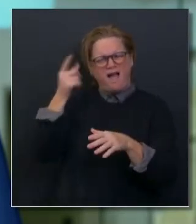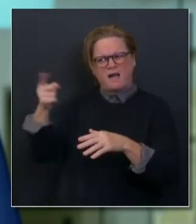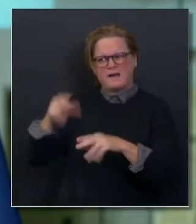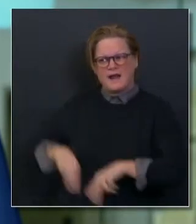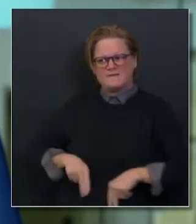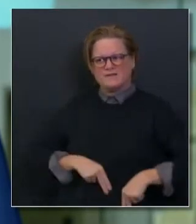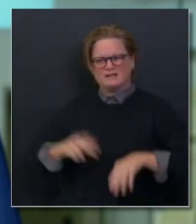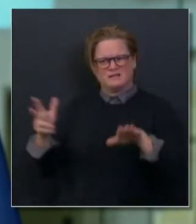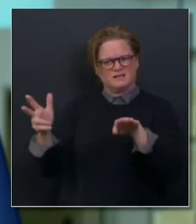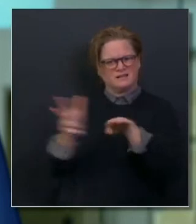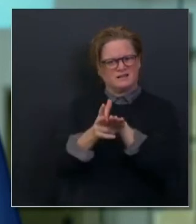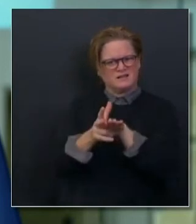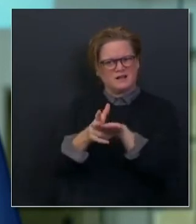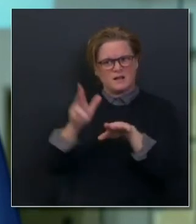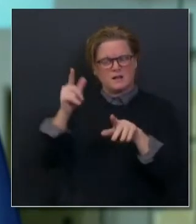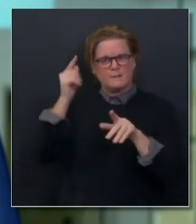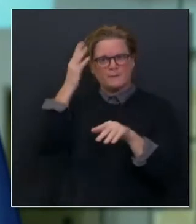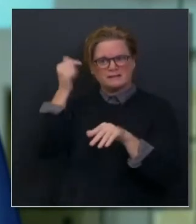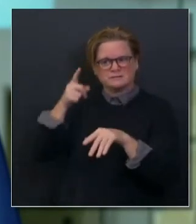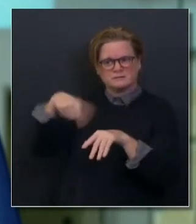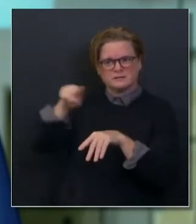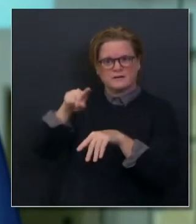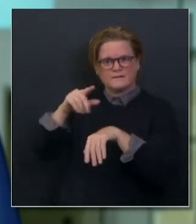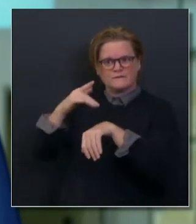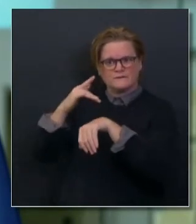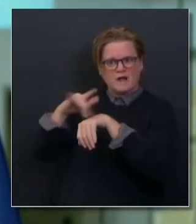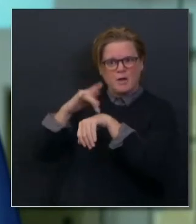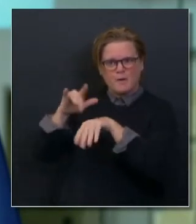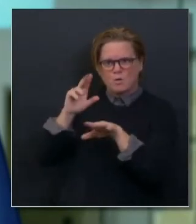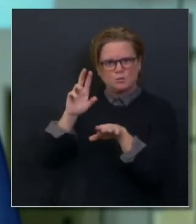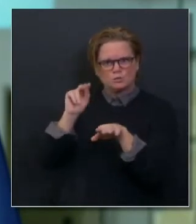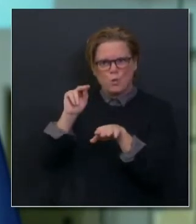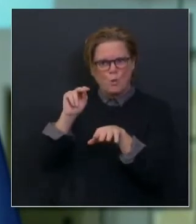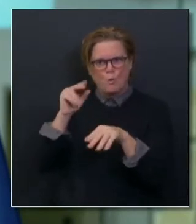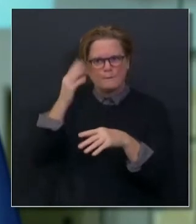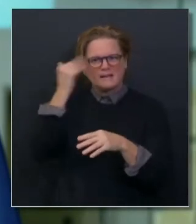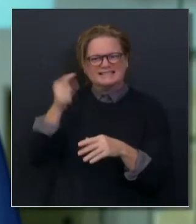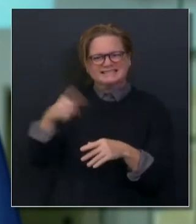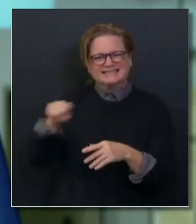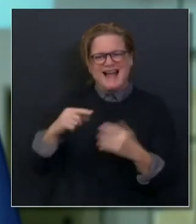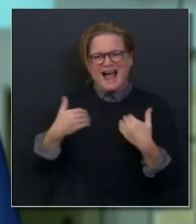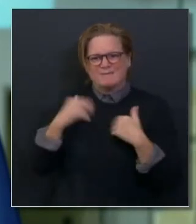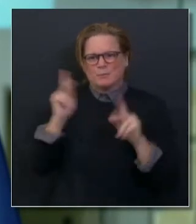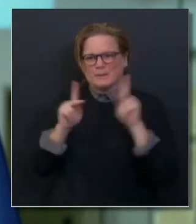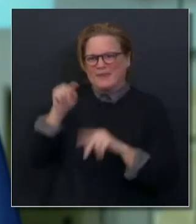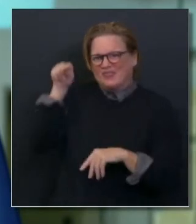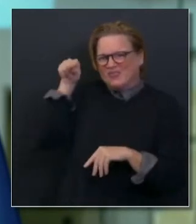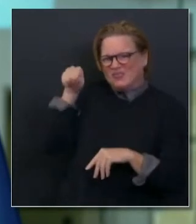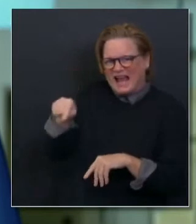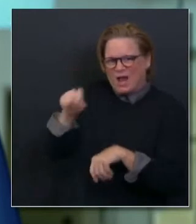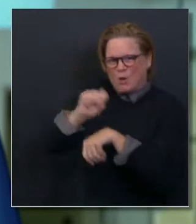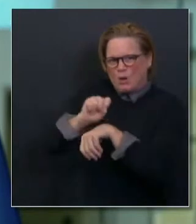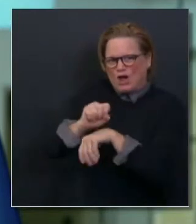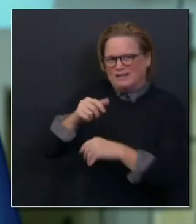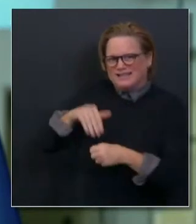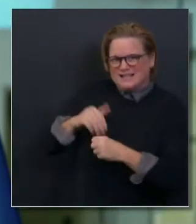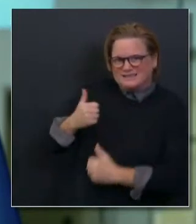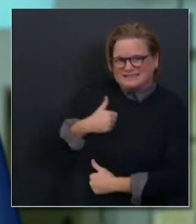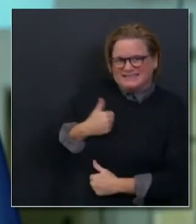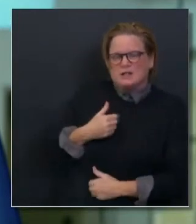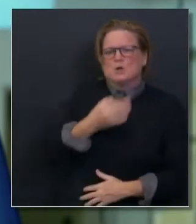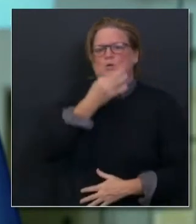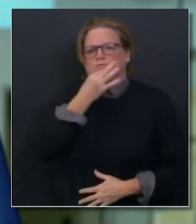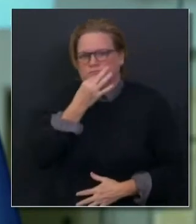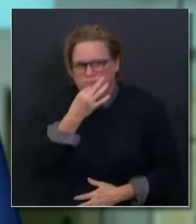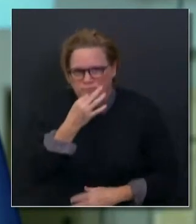on board, meaning the human capital, the human resources, these remarkable military men and women,